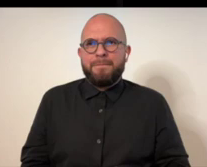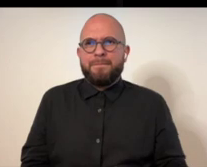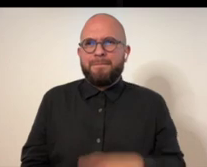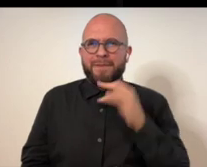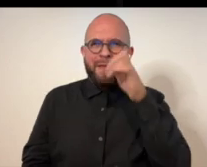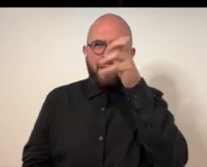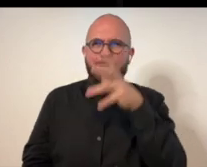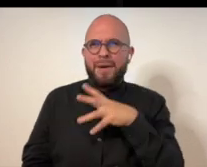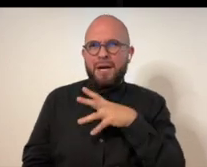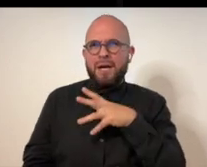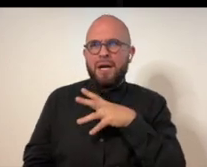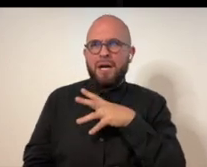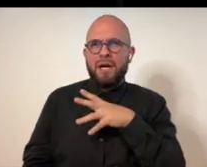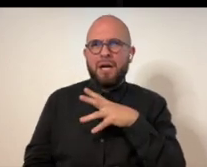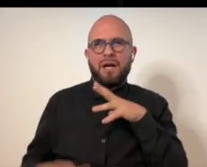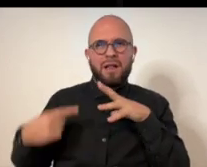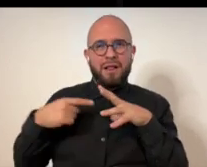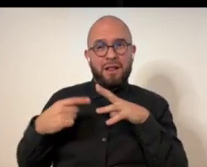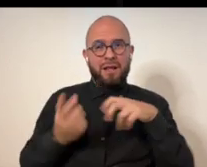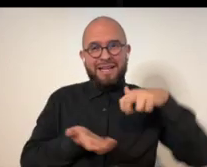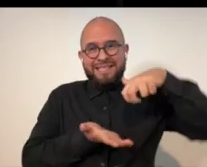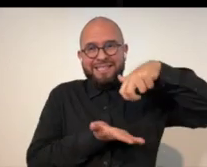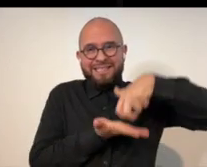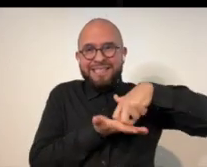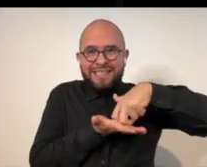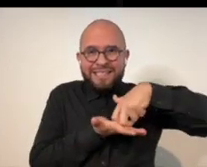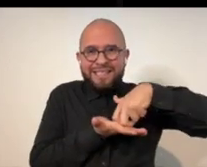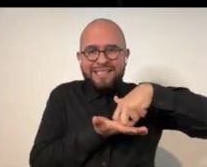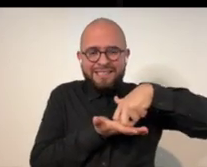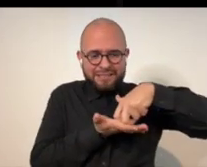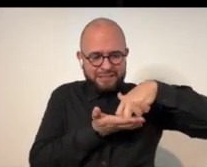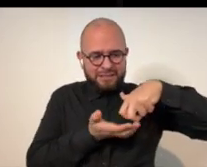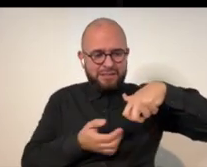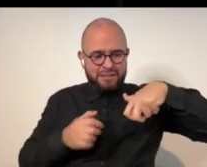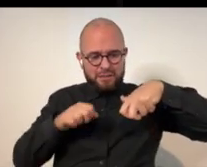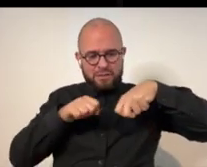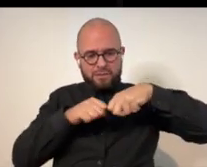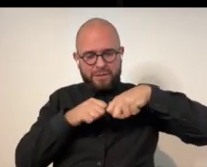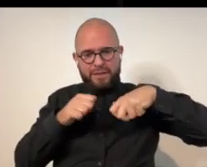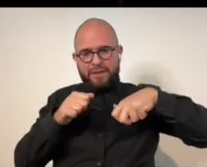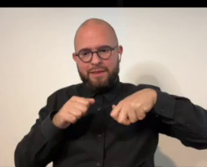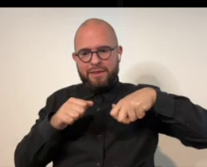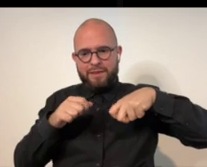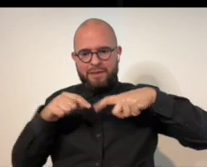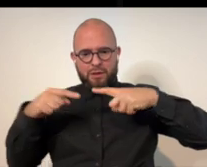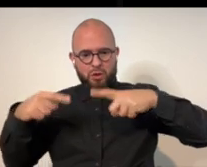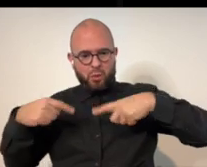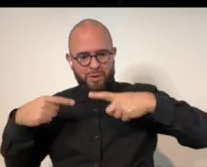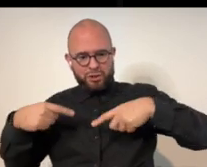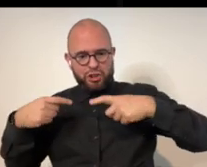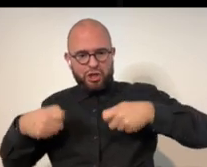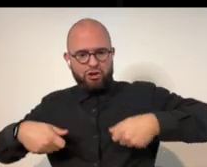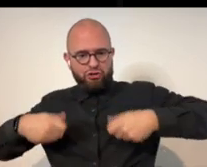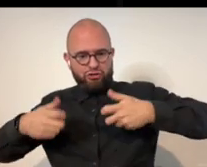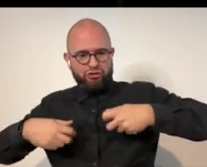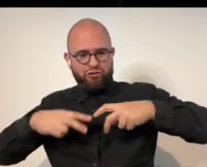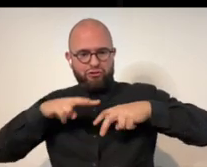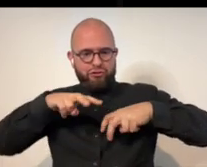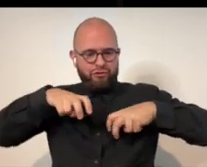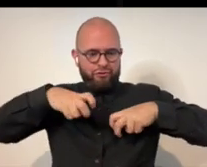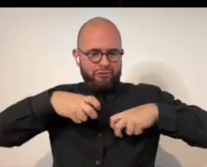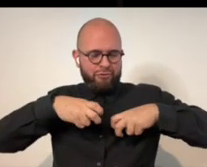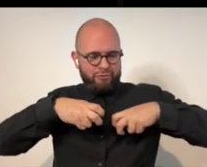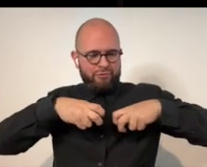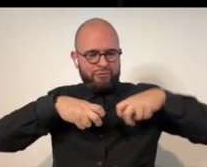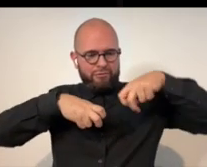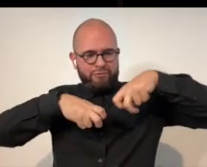Yeah. And, and, the, the, the, the male figure on his knees by the, by